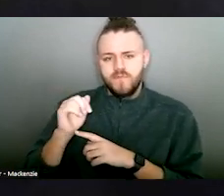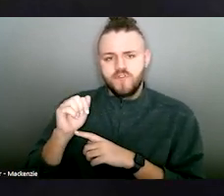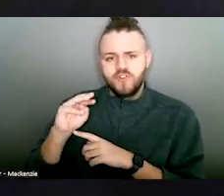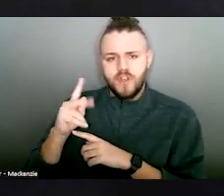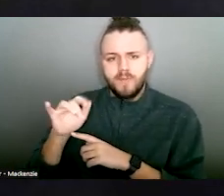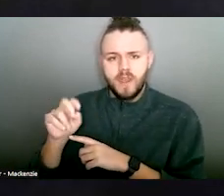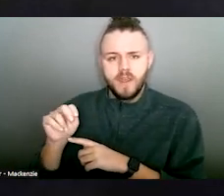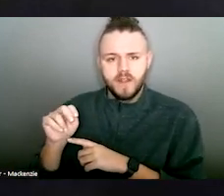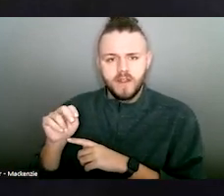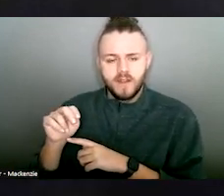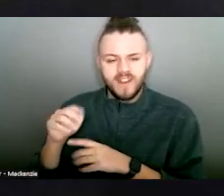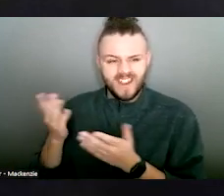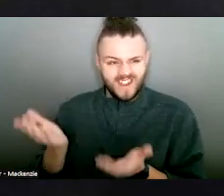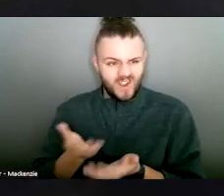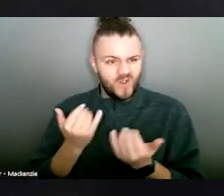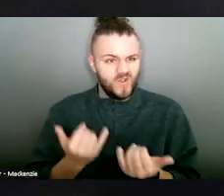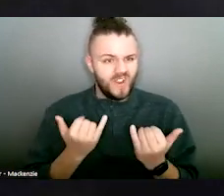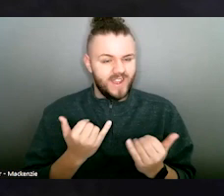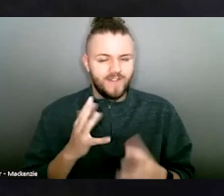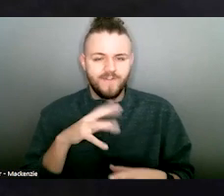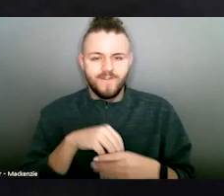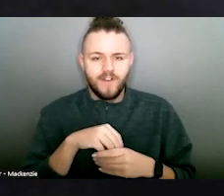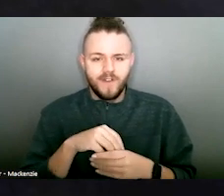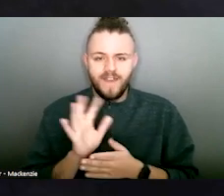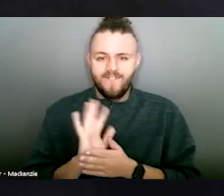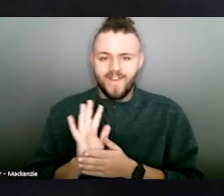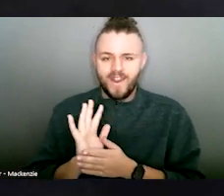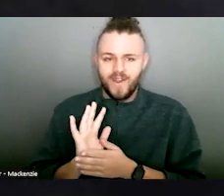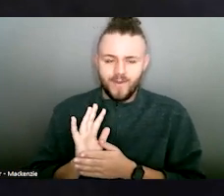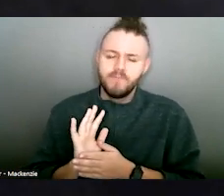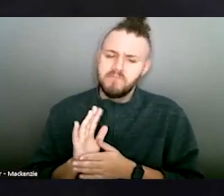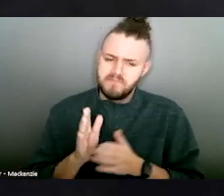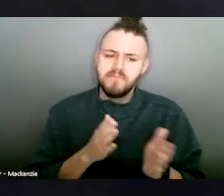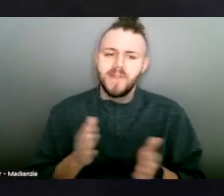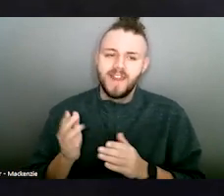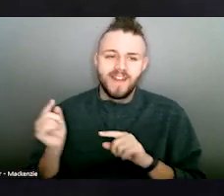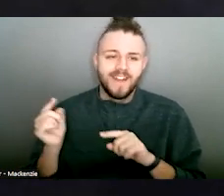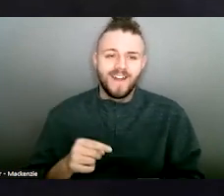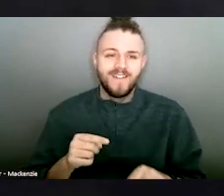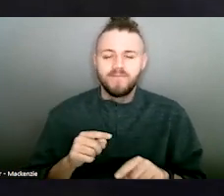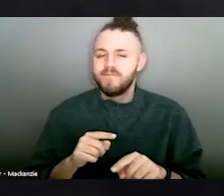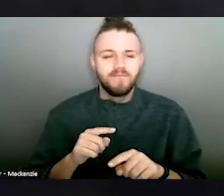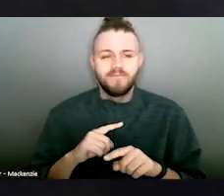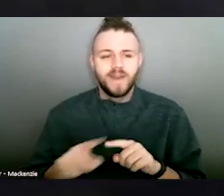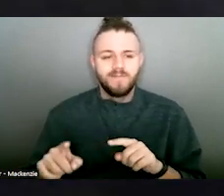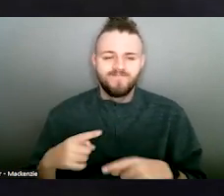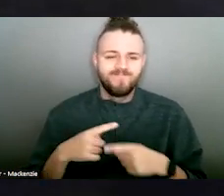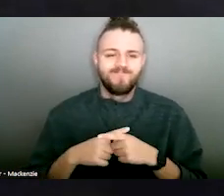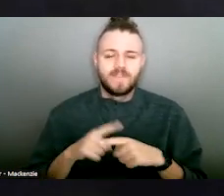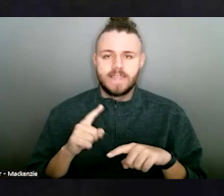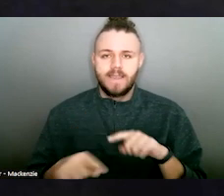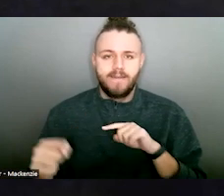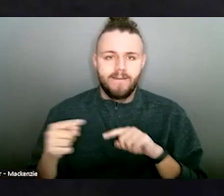who are appearing today by video. They plan to be here, but the General Assembly, as I is in session, and they have a